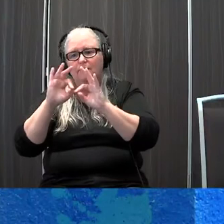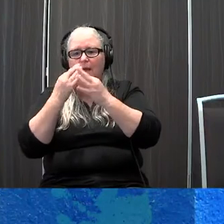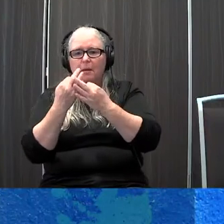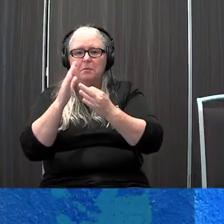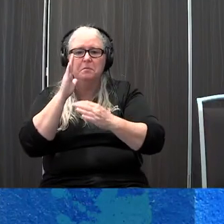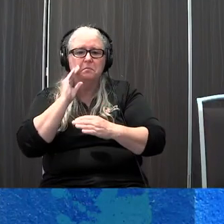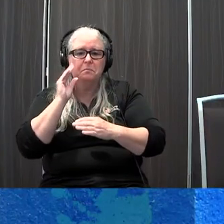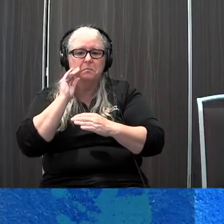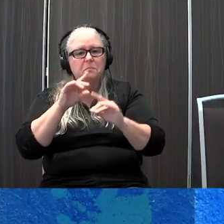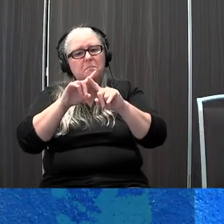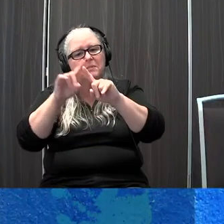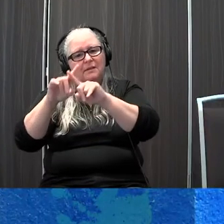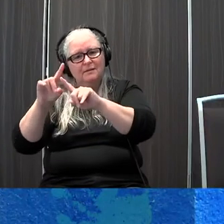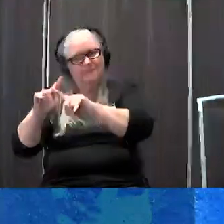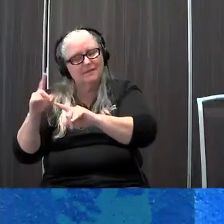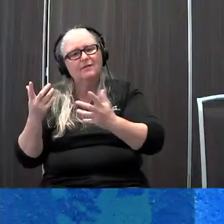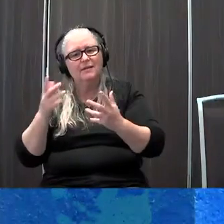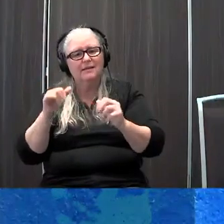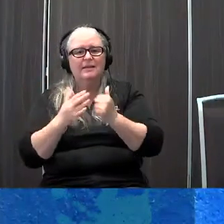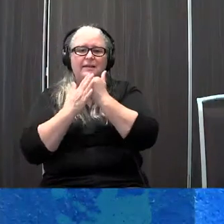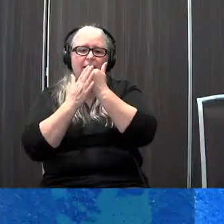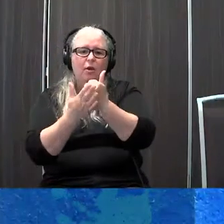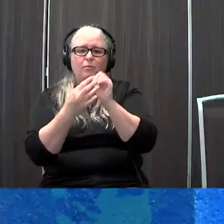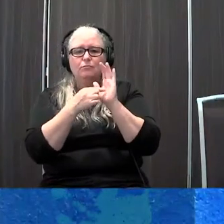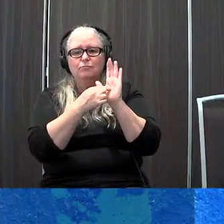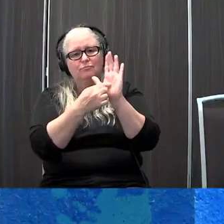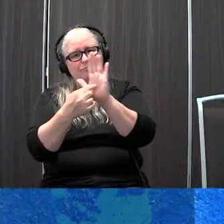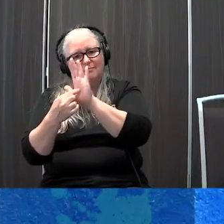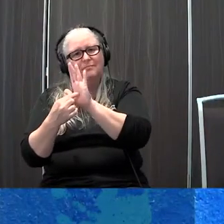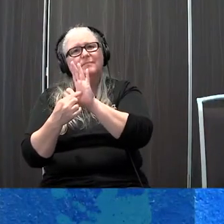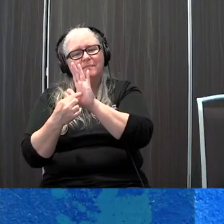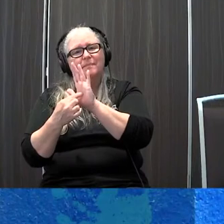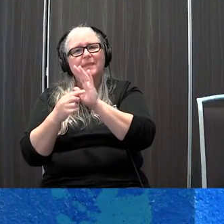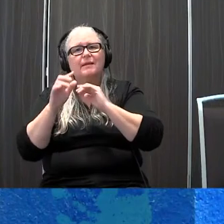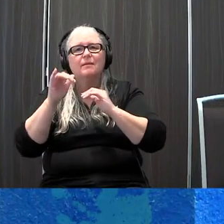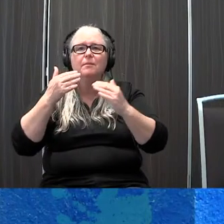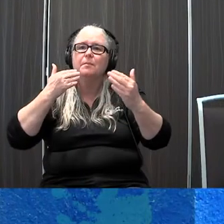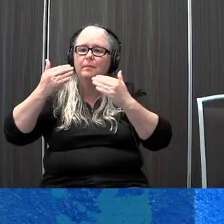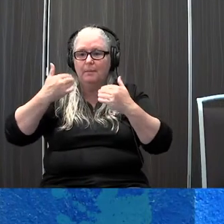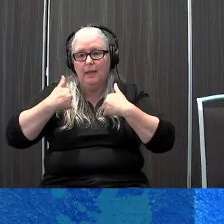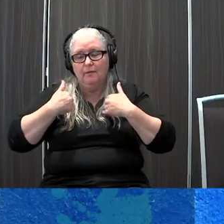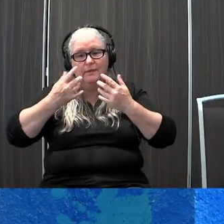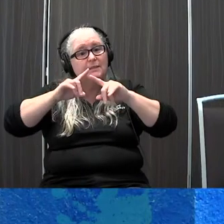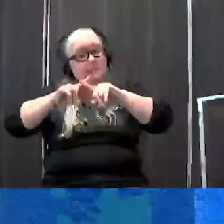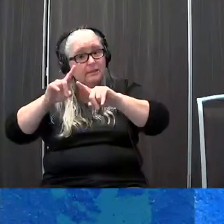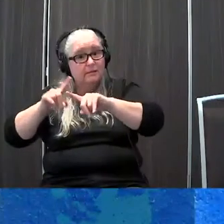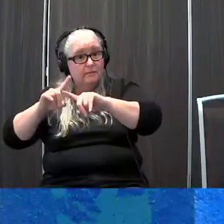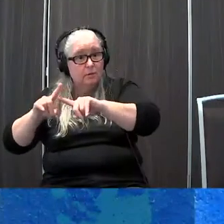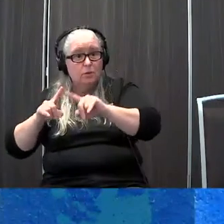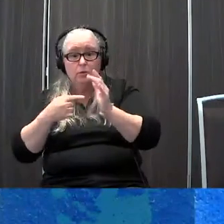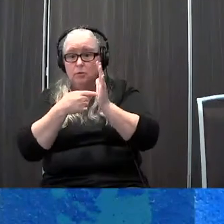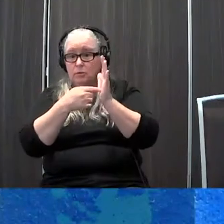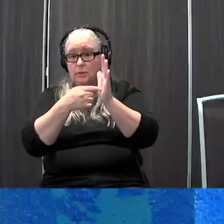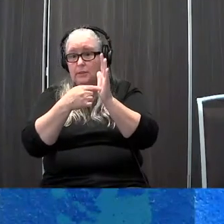so that can kind of help demonstrate a bit that there might be different features that would benefit your